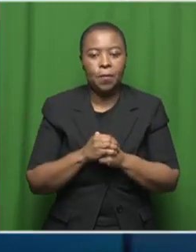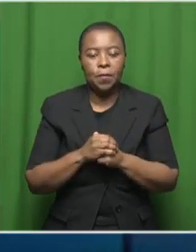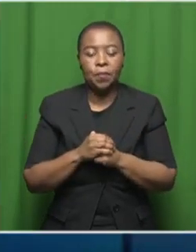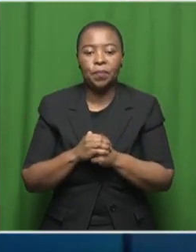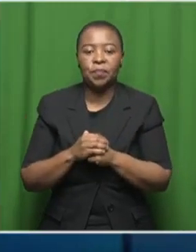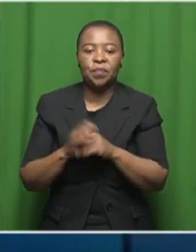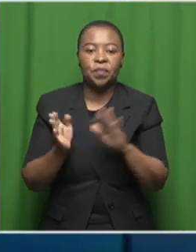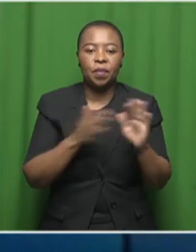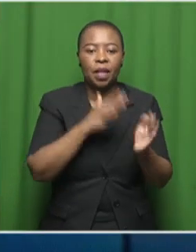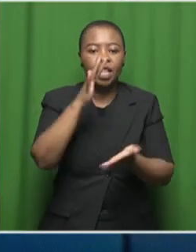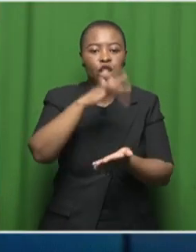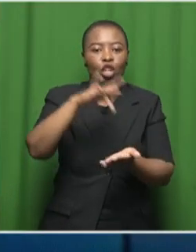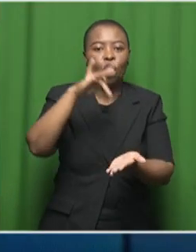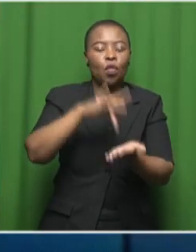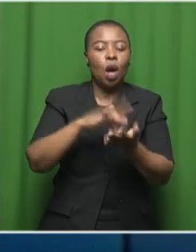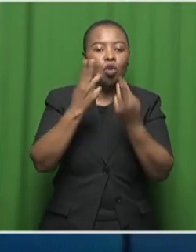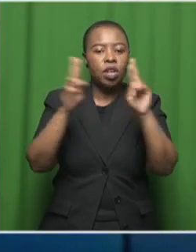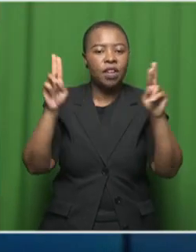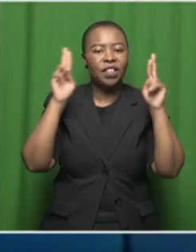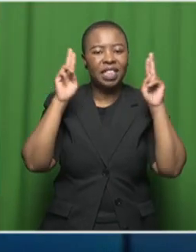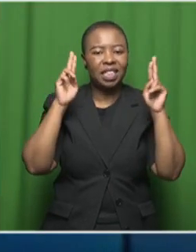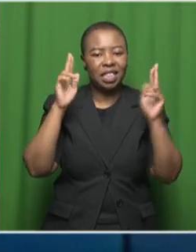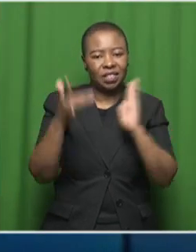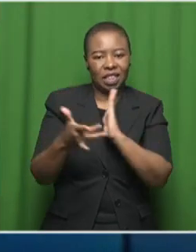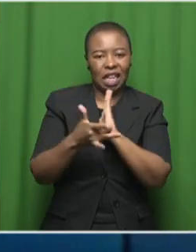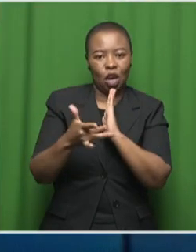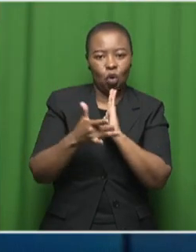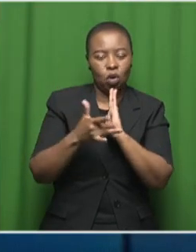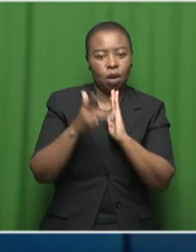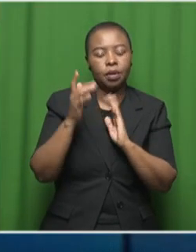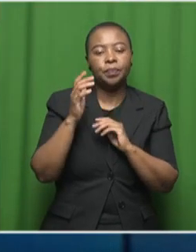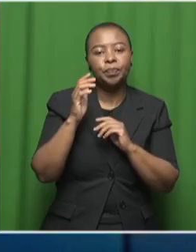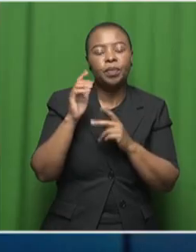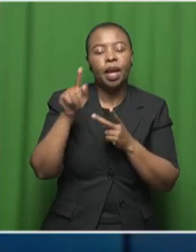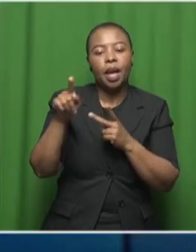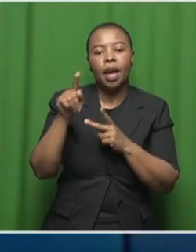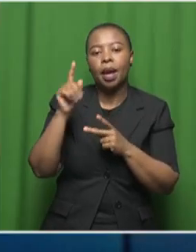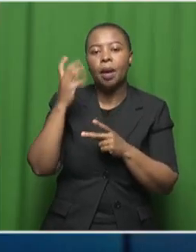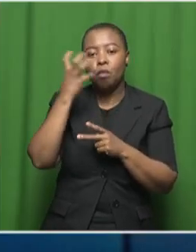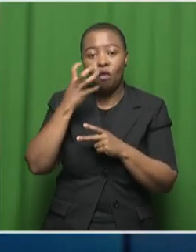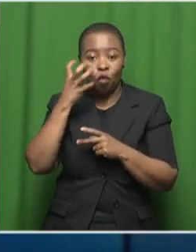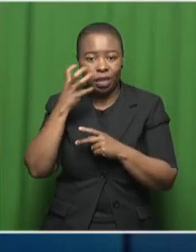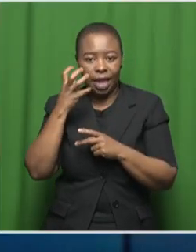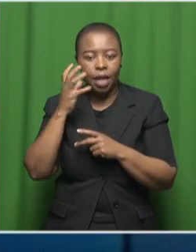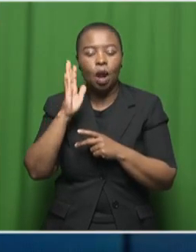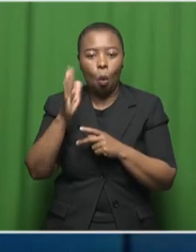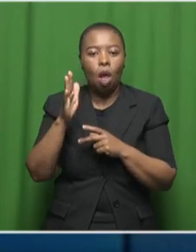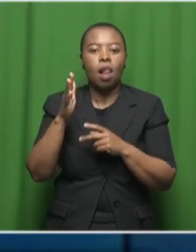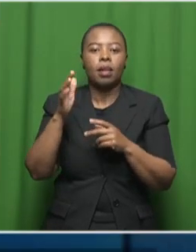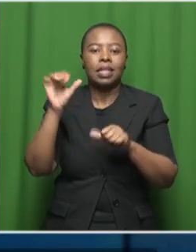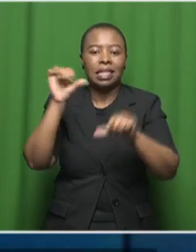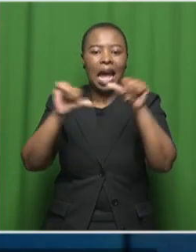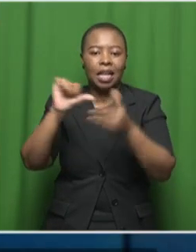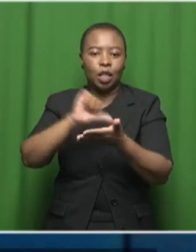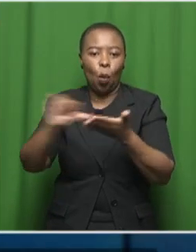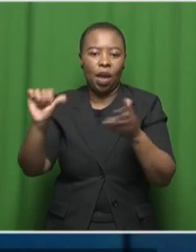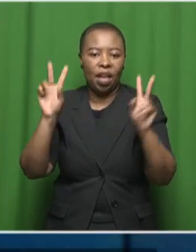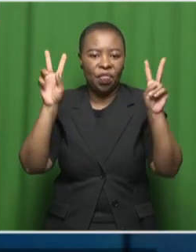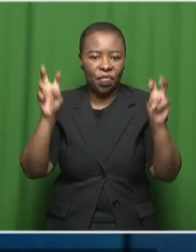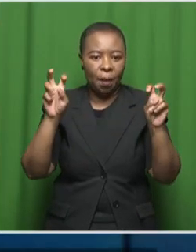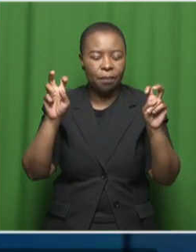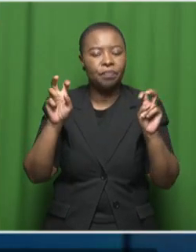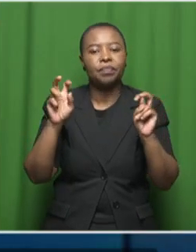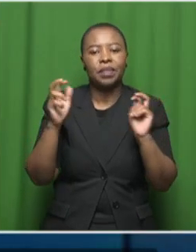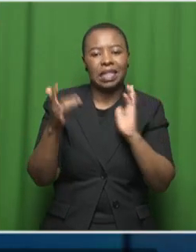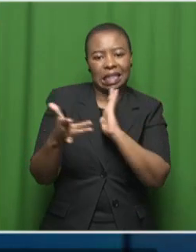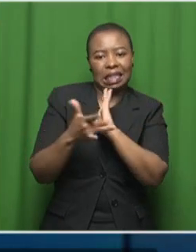the Central University of Technology in Bloemfontein is hosting the launch of the annual National Science Week under the theme living in a high-tech